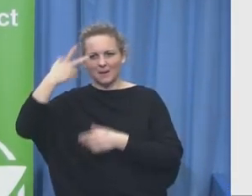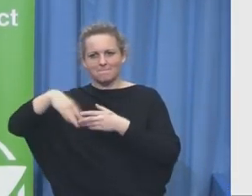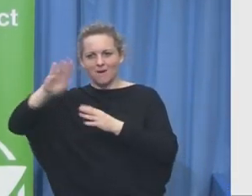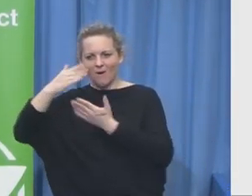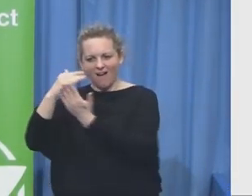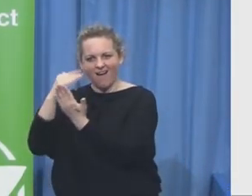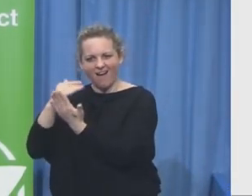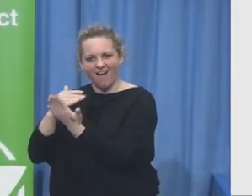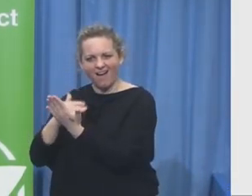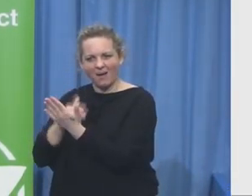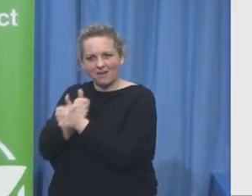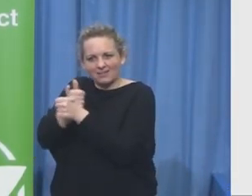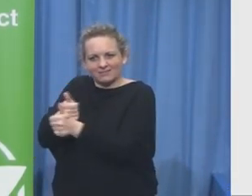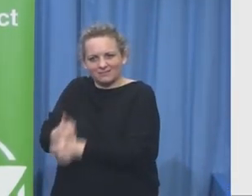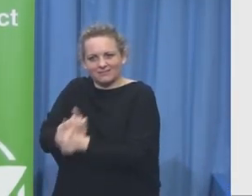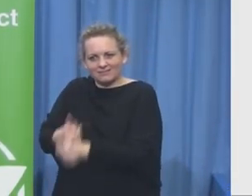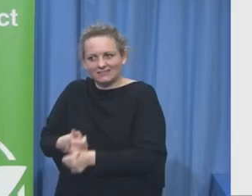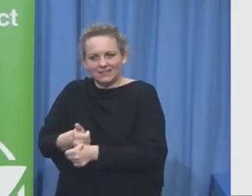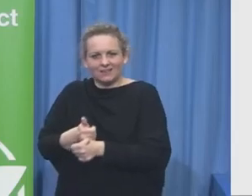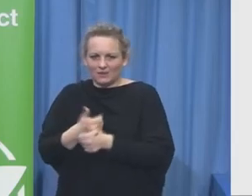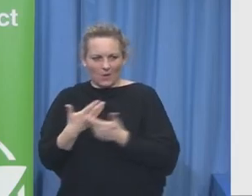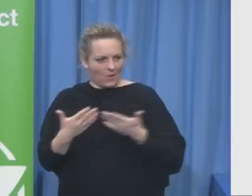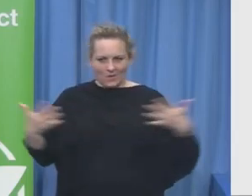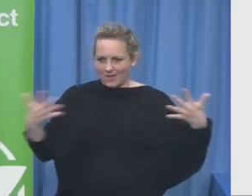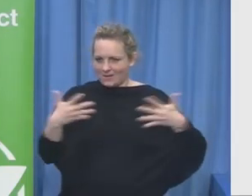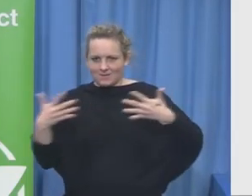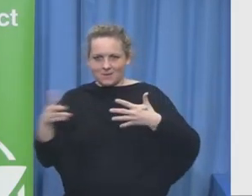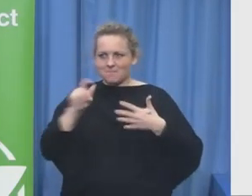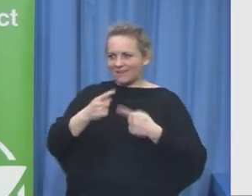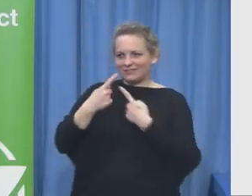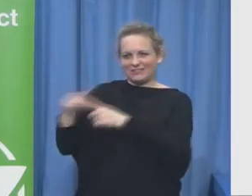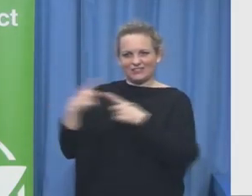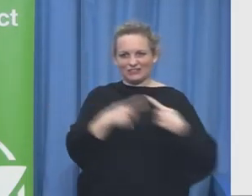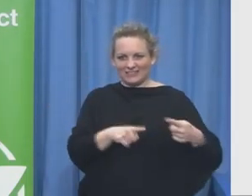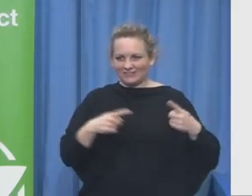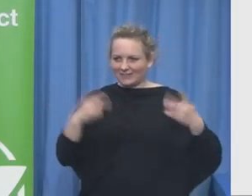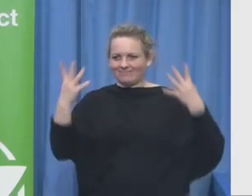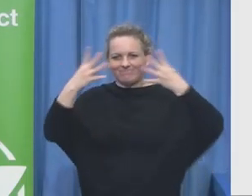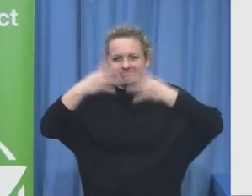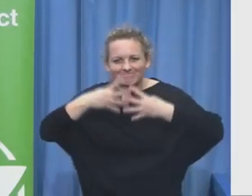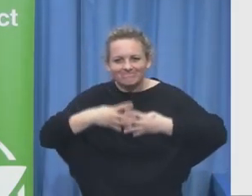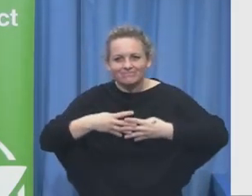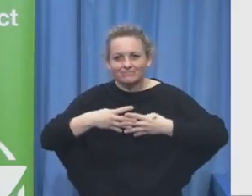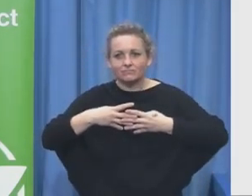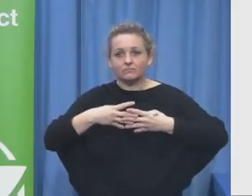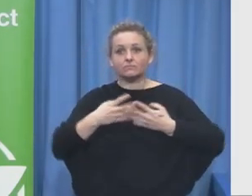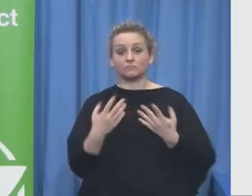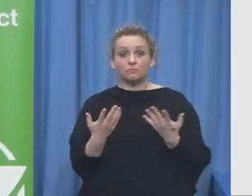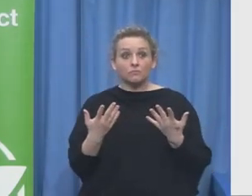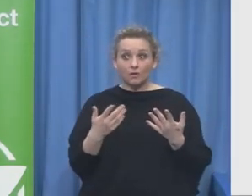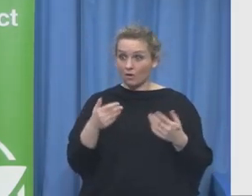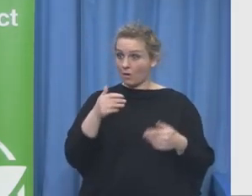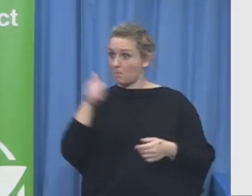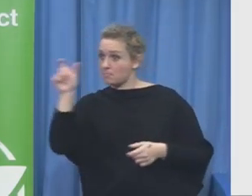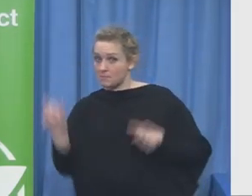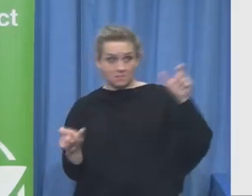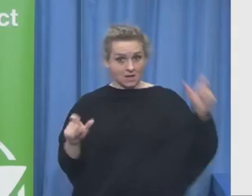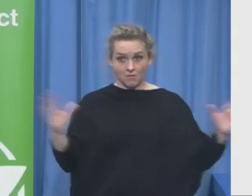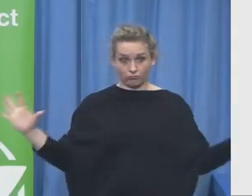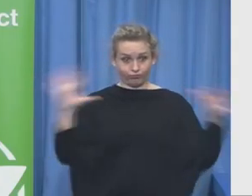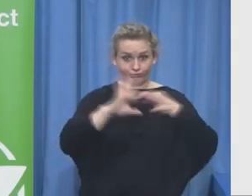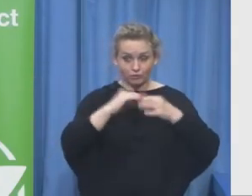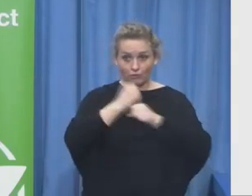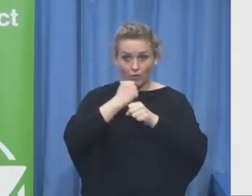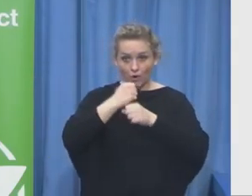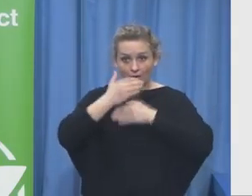that the private sector has and the power that philanthropy has giving us philanthropists the opportunity also